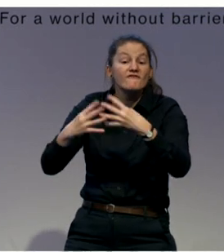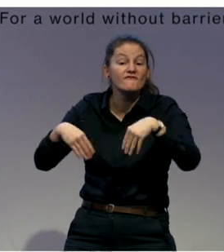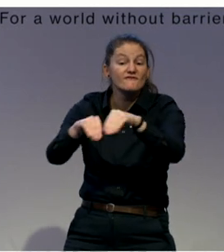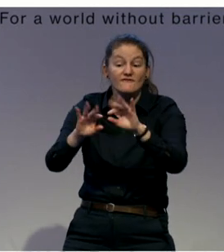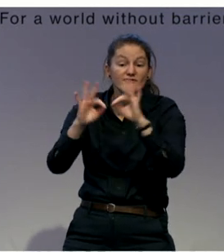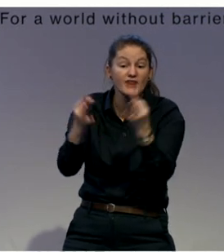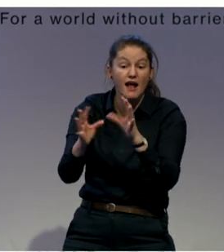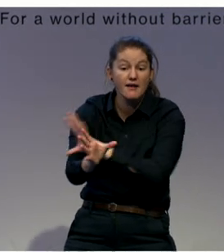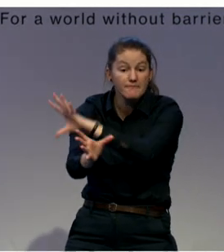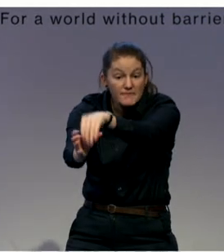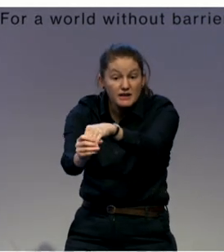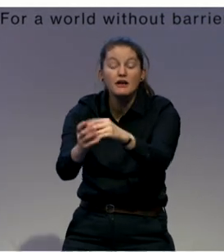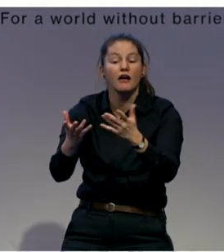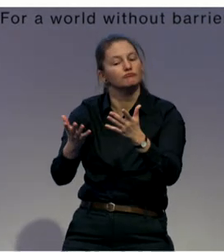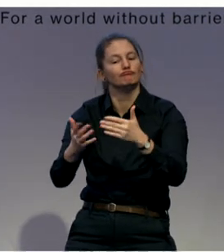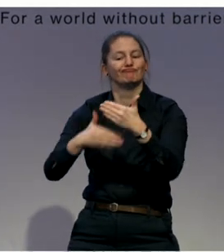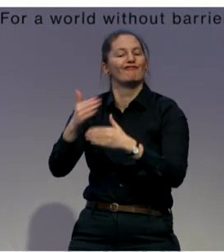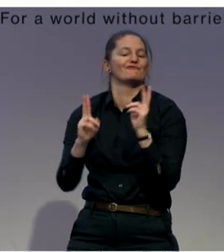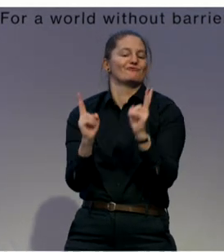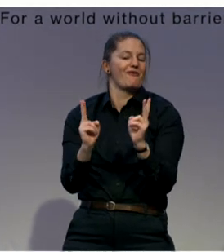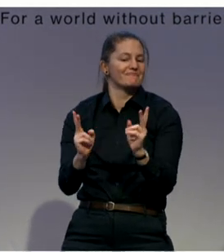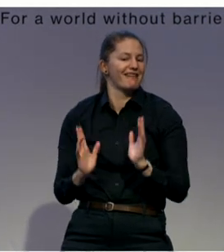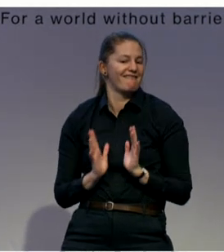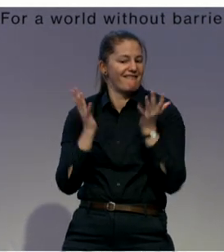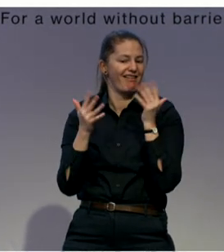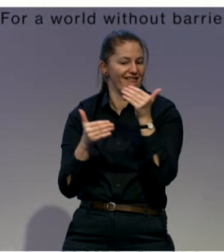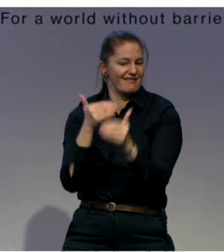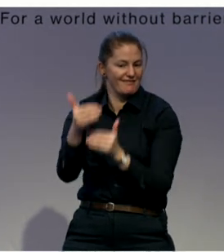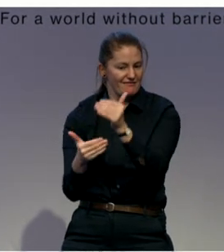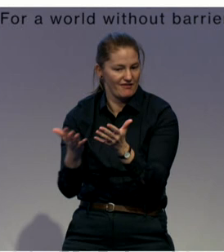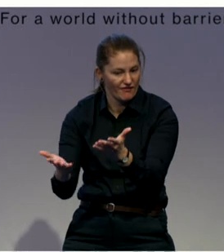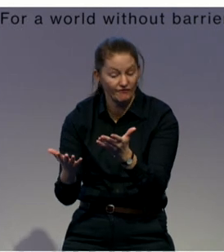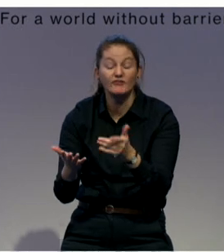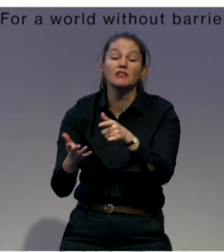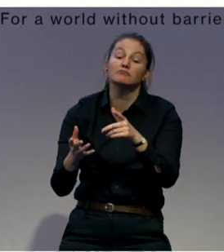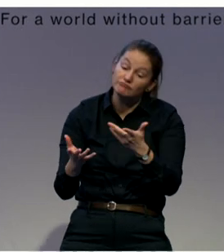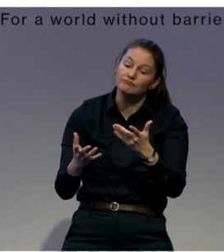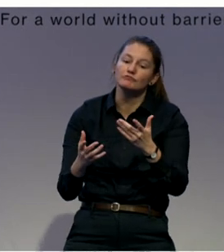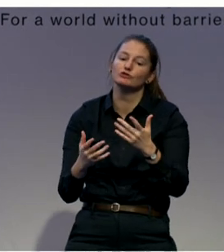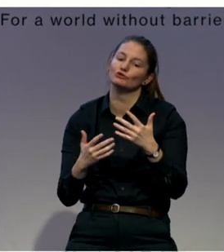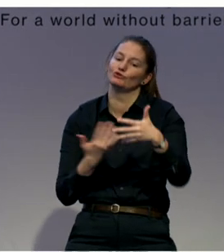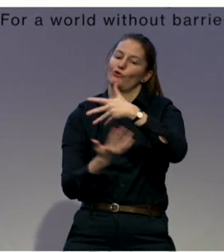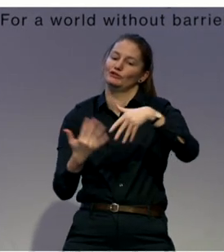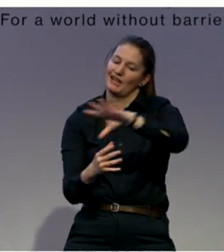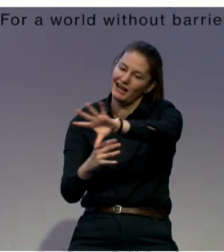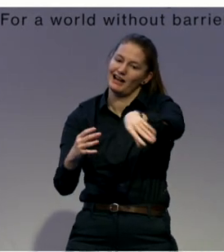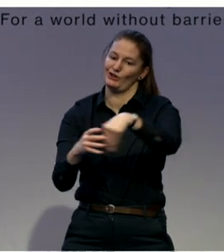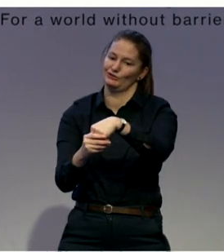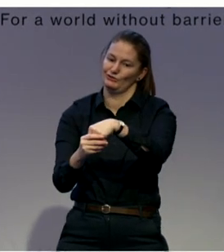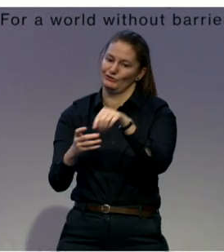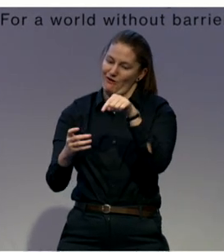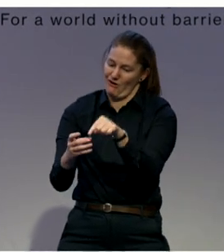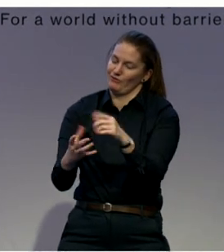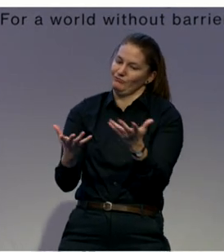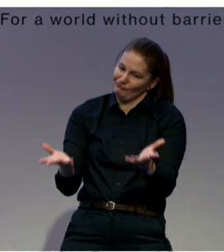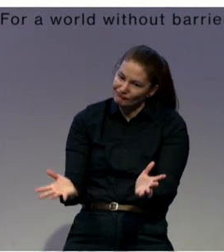Also, social inclusion in our philosophy means access to